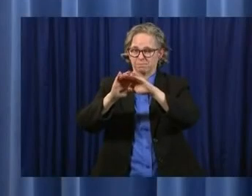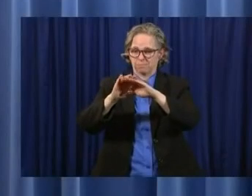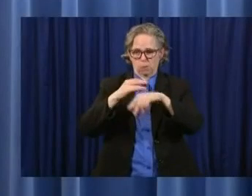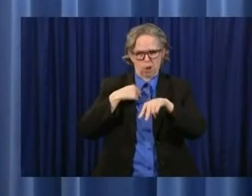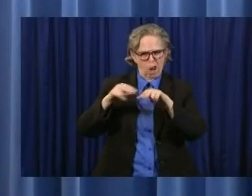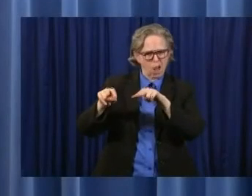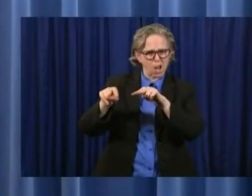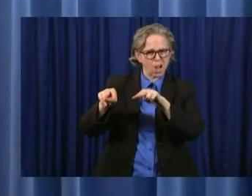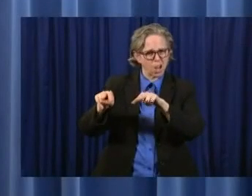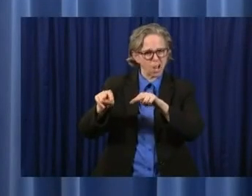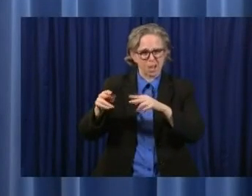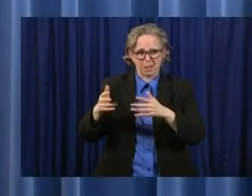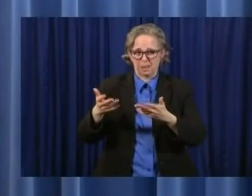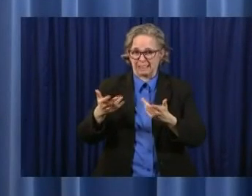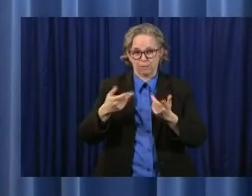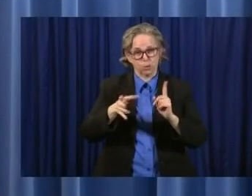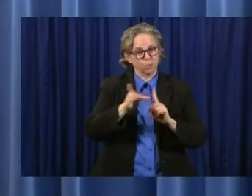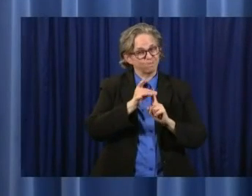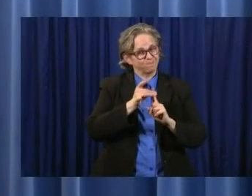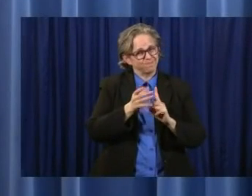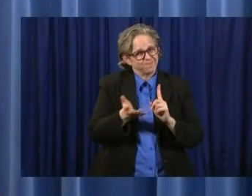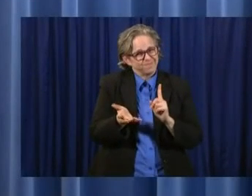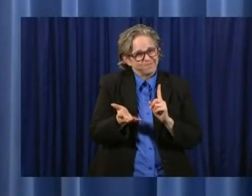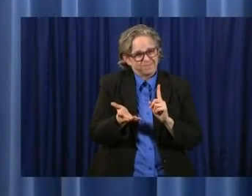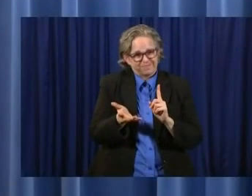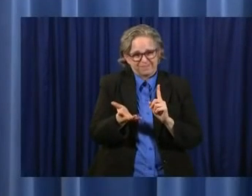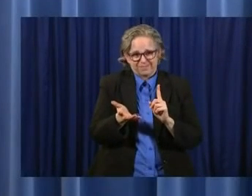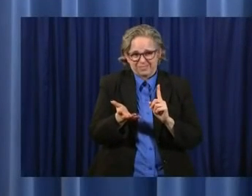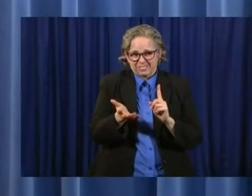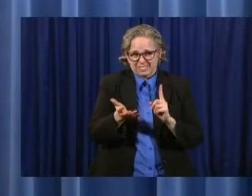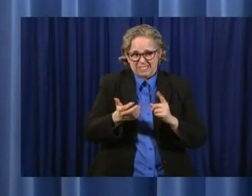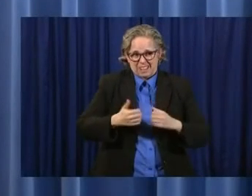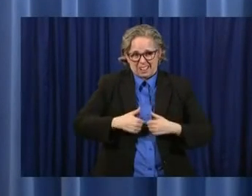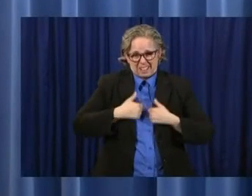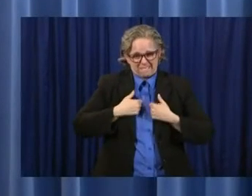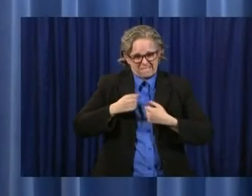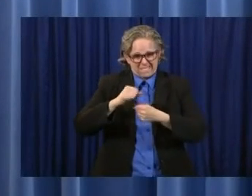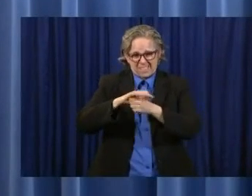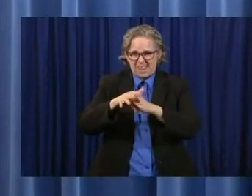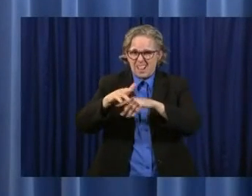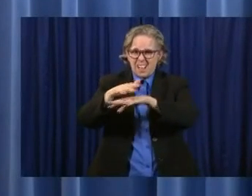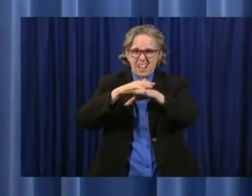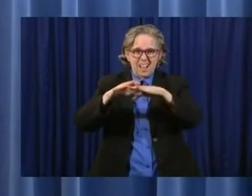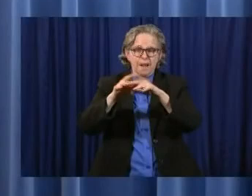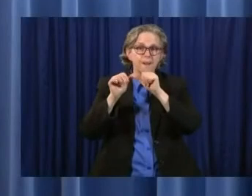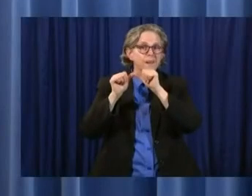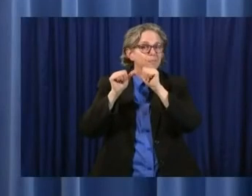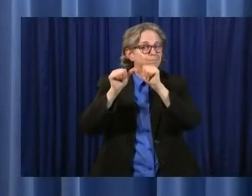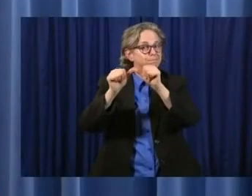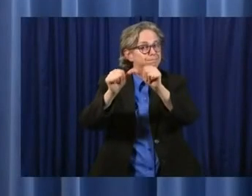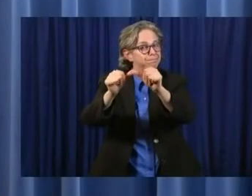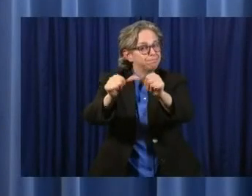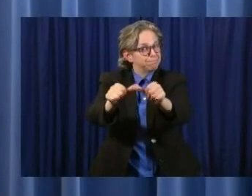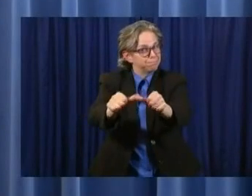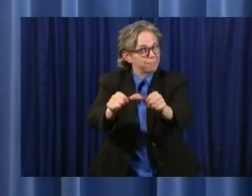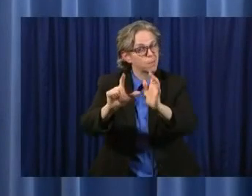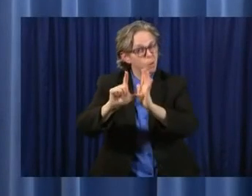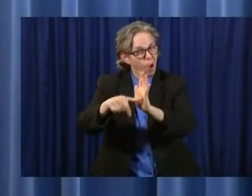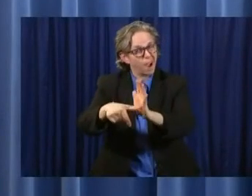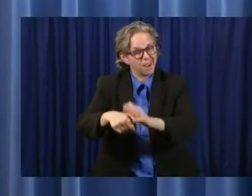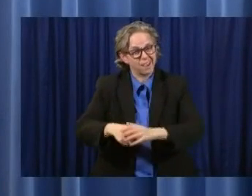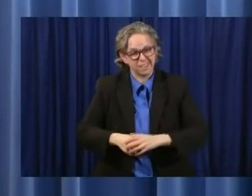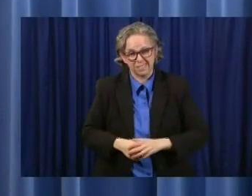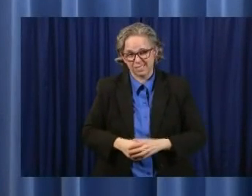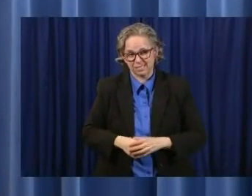with COVID-19. We're going to be living with this for a while, unless some miracle occurs. Uh, we hope for the miracle,